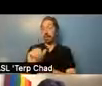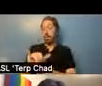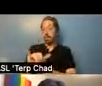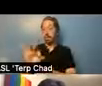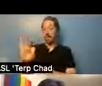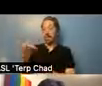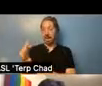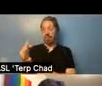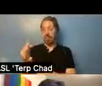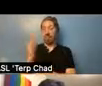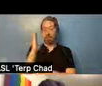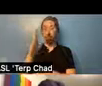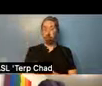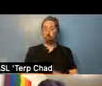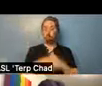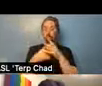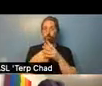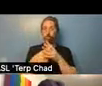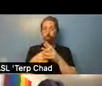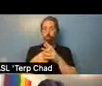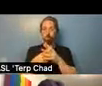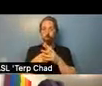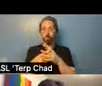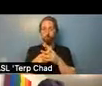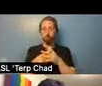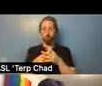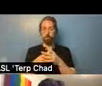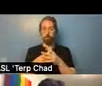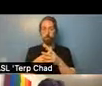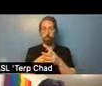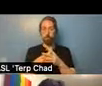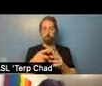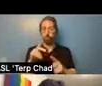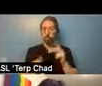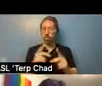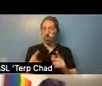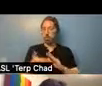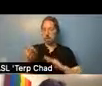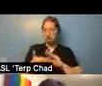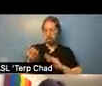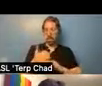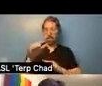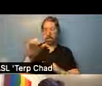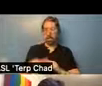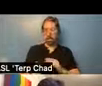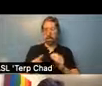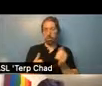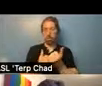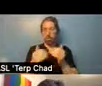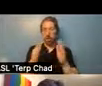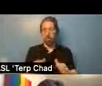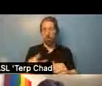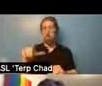providers operating city contracted supportive housing units will be required to provide the B O R to every,